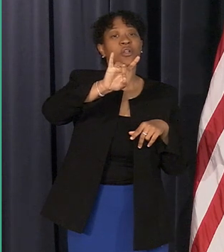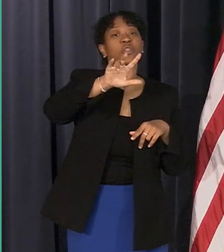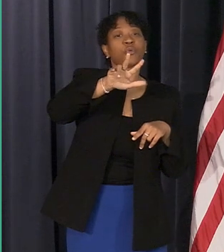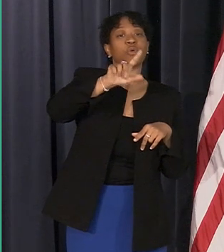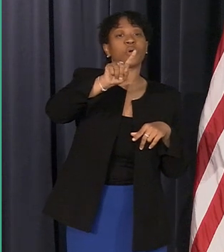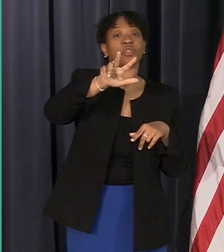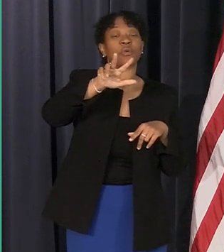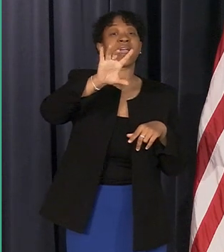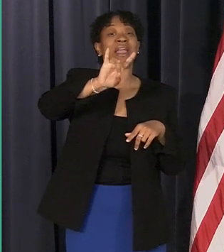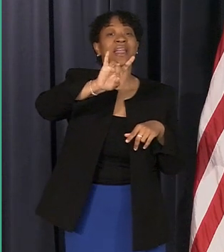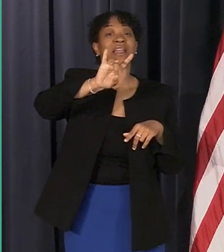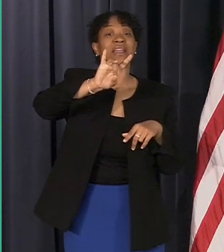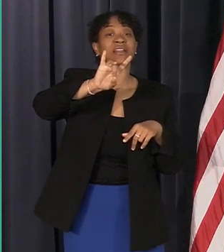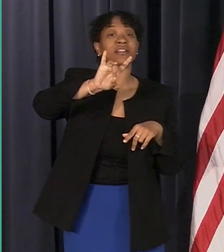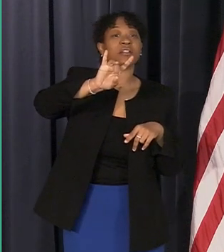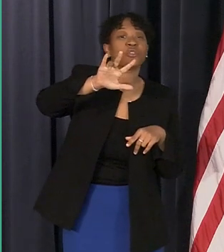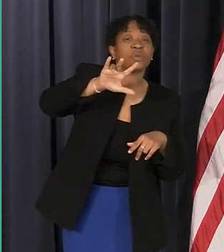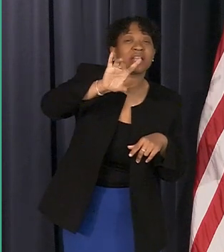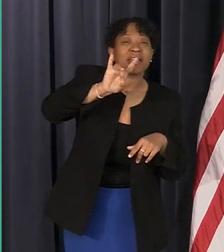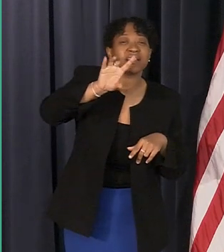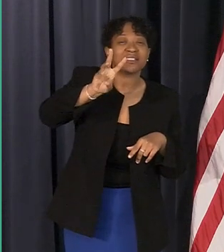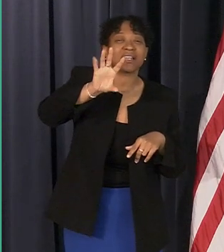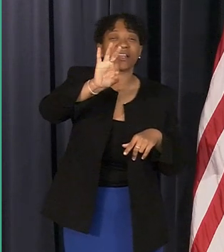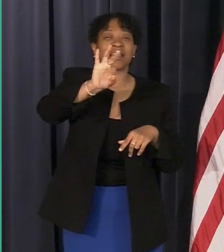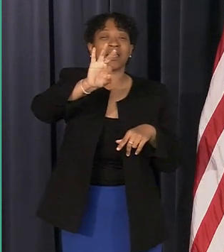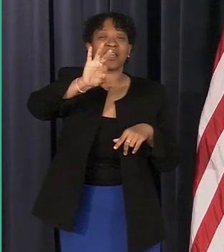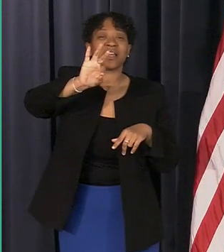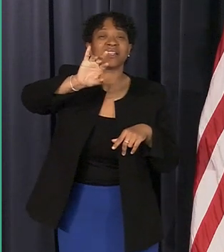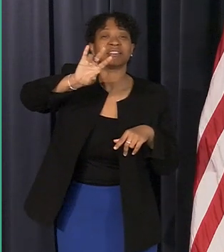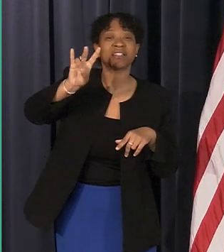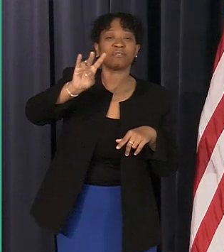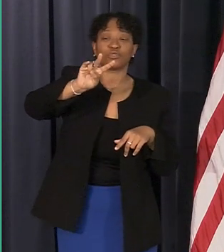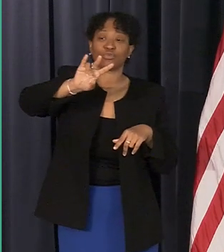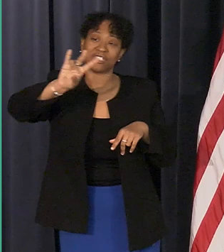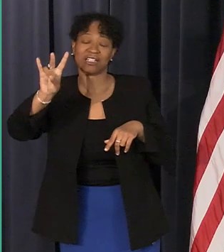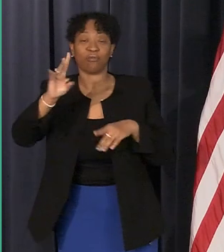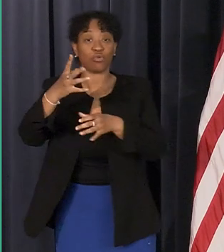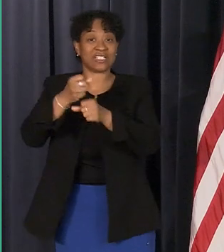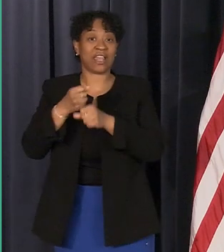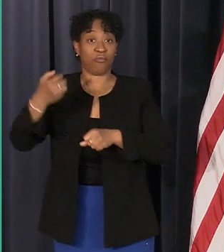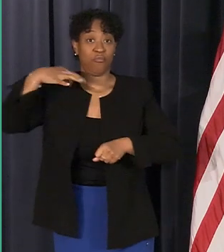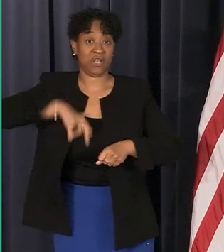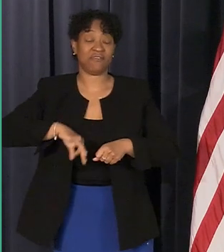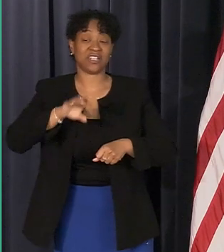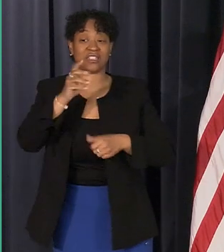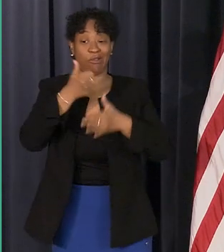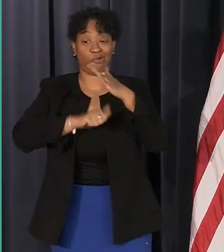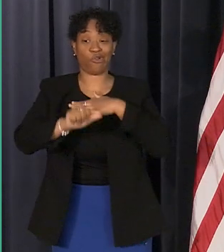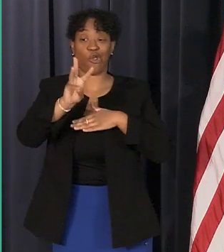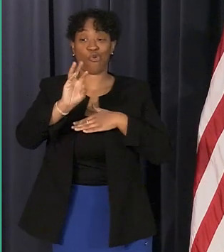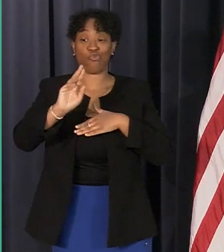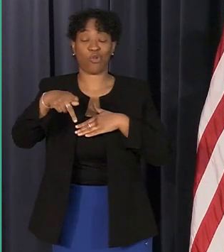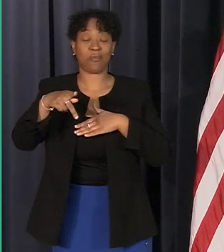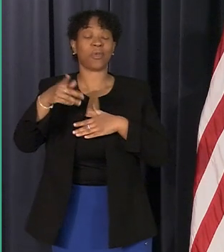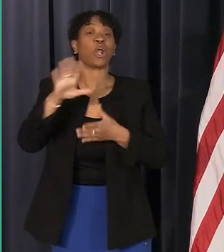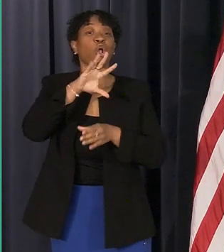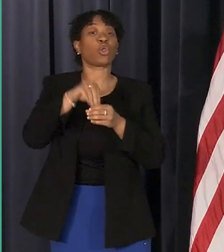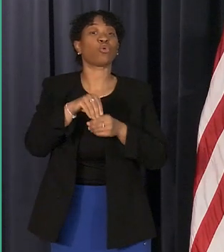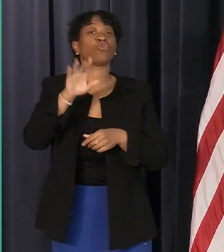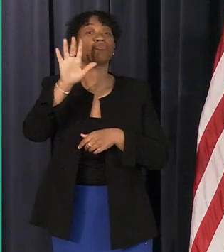-386-9727 to apply to receive benefits including 25